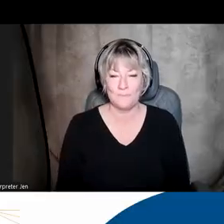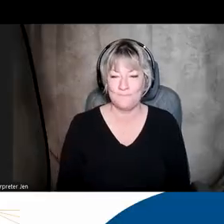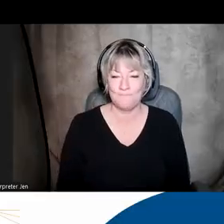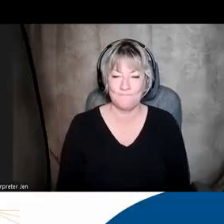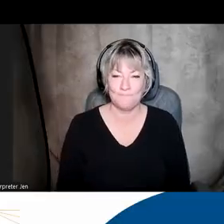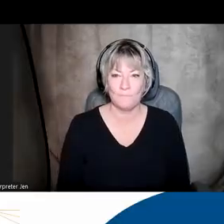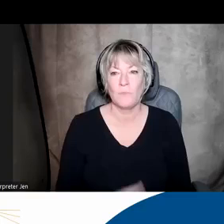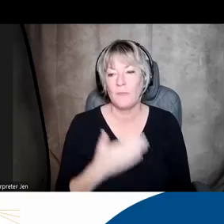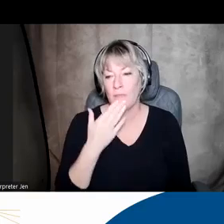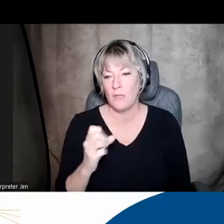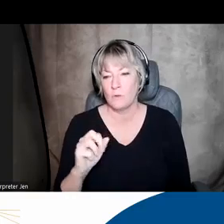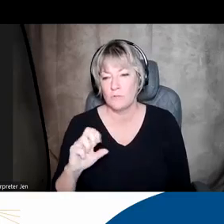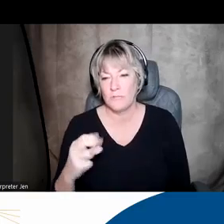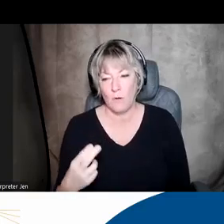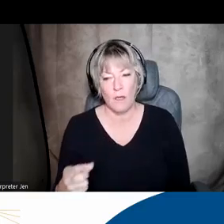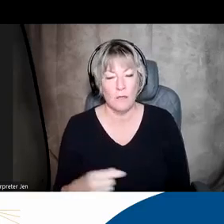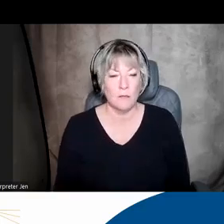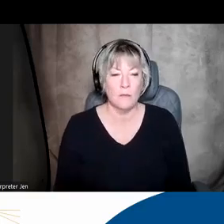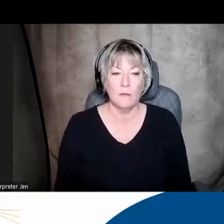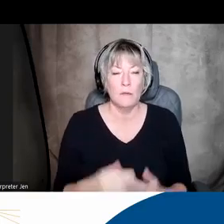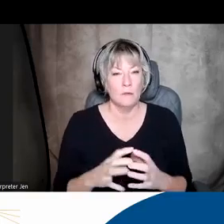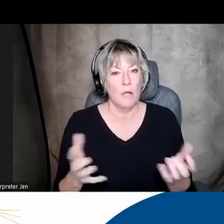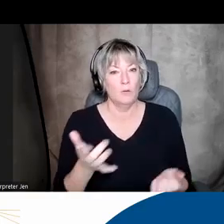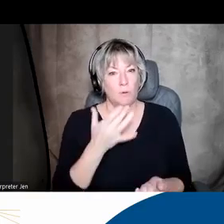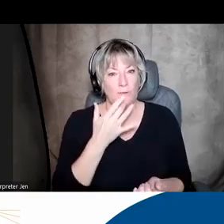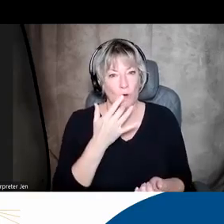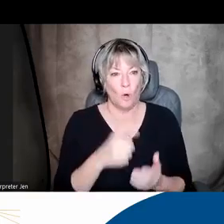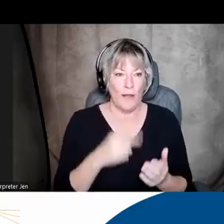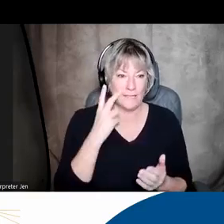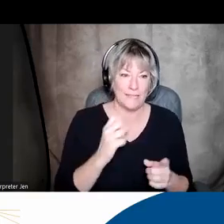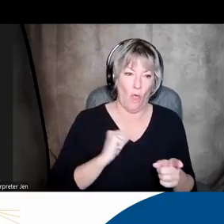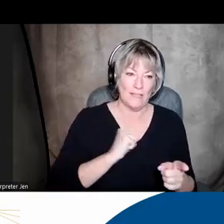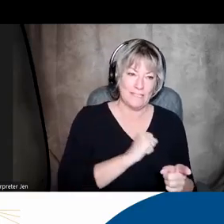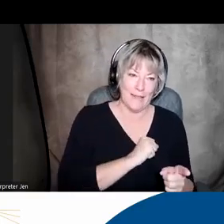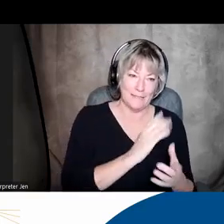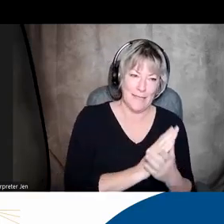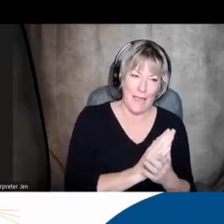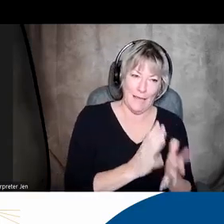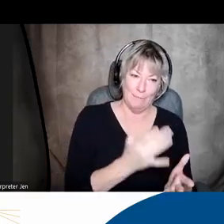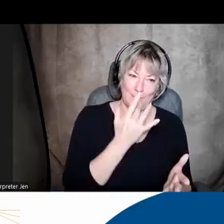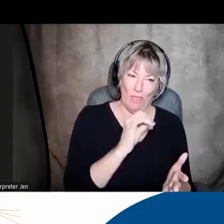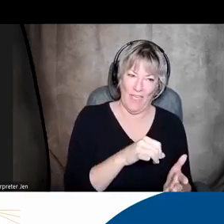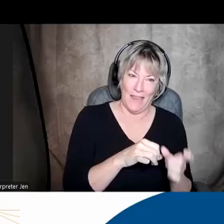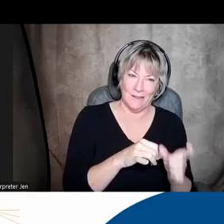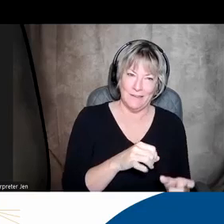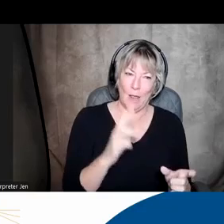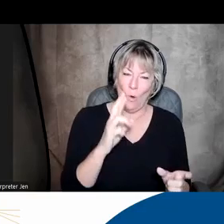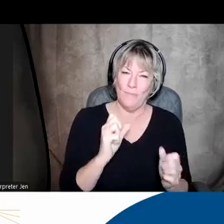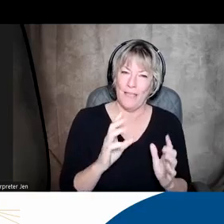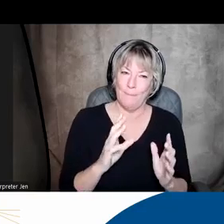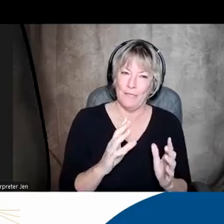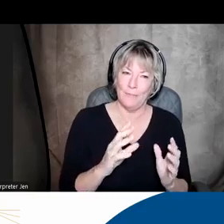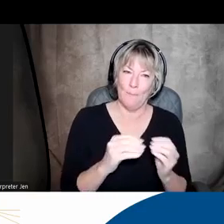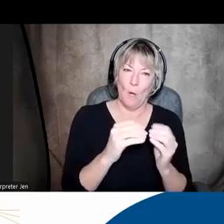it. Thanks so much, Sarah. I really much prefer what I'm seeing on the Senate side. I'm hoping they can be ultimately the